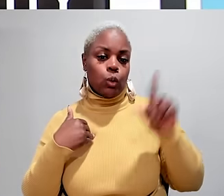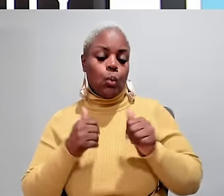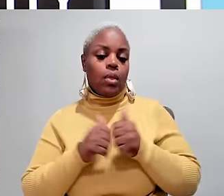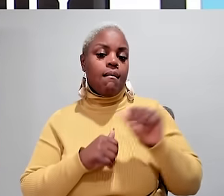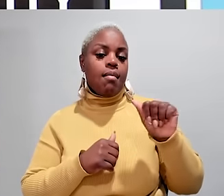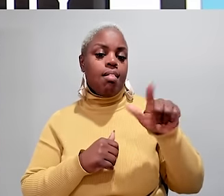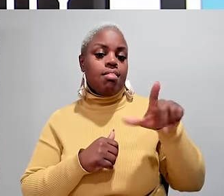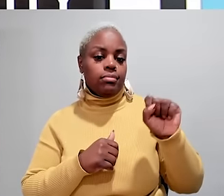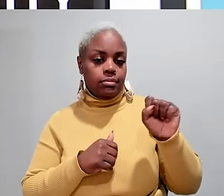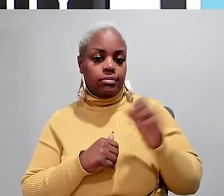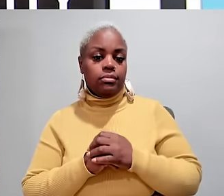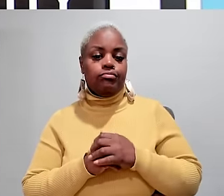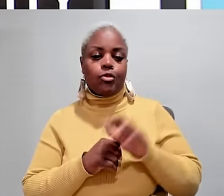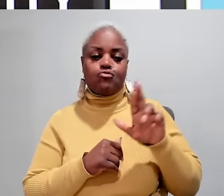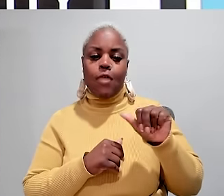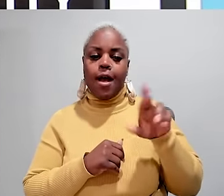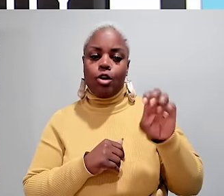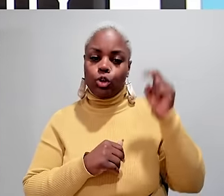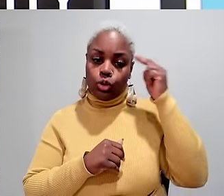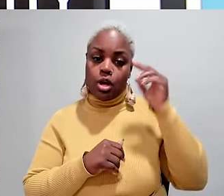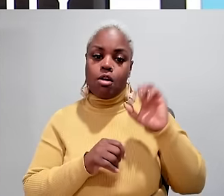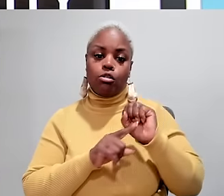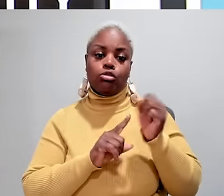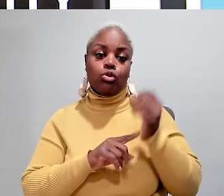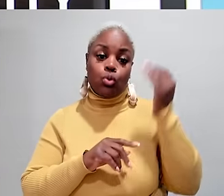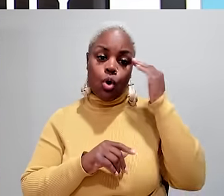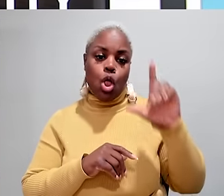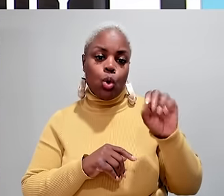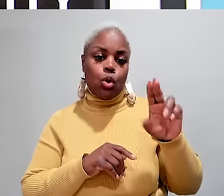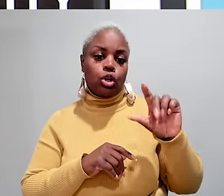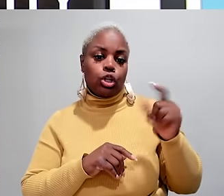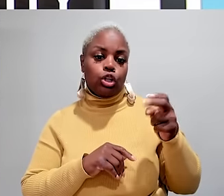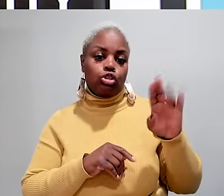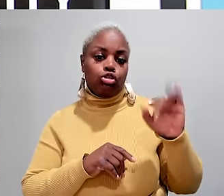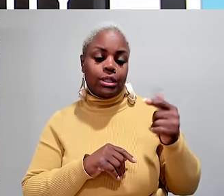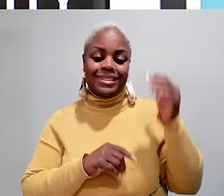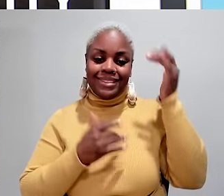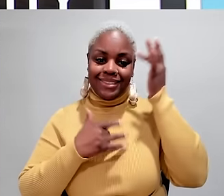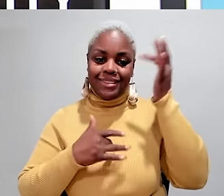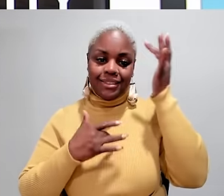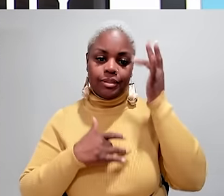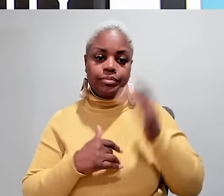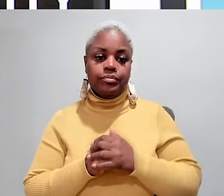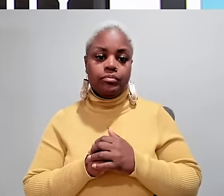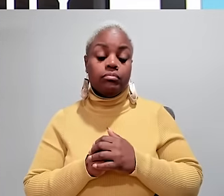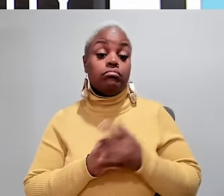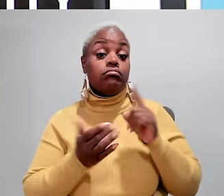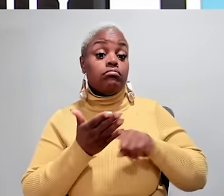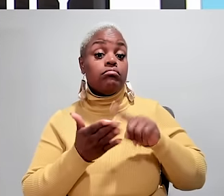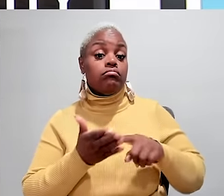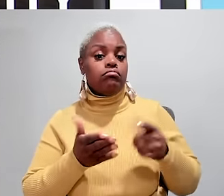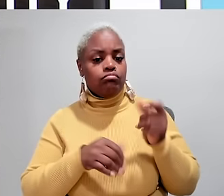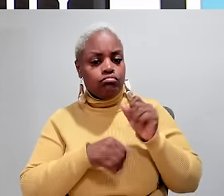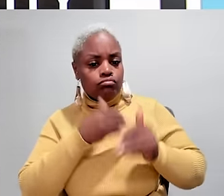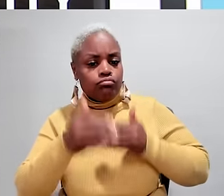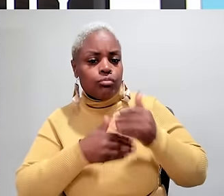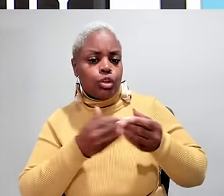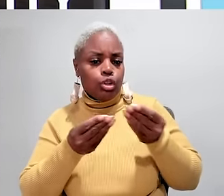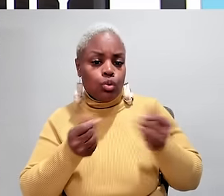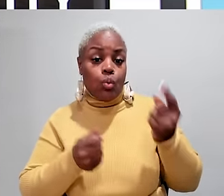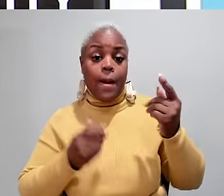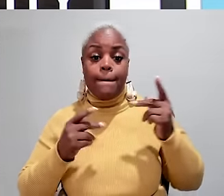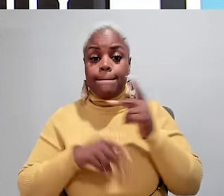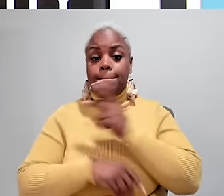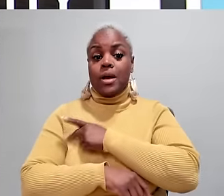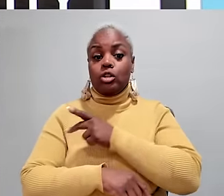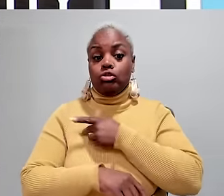Americans have been diagnosed with ALS, a rare neurodegenerative condition also known as Lou Gehrig's disease. As researchers